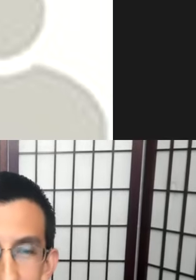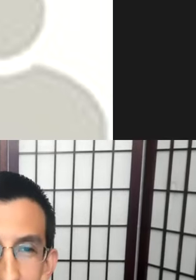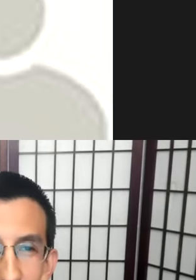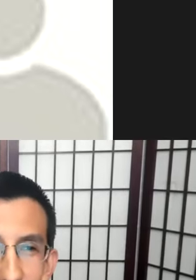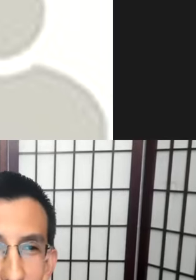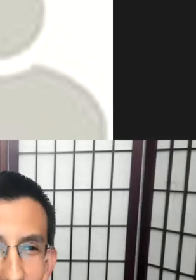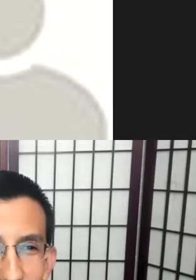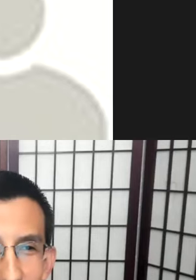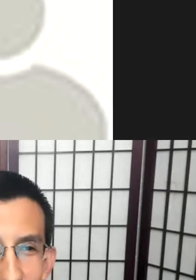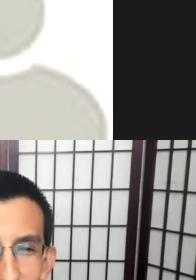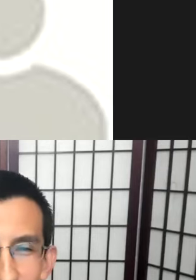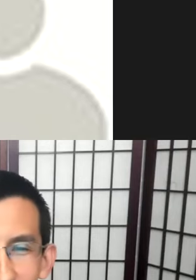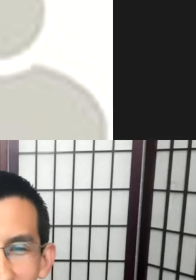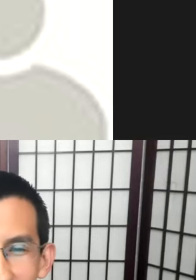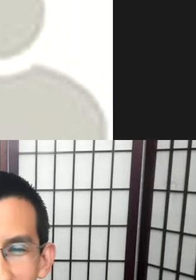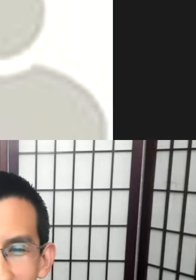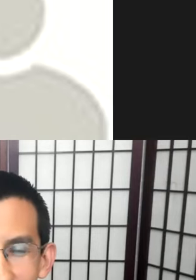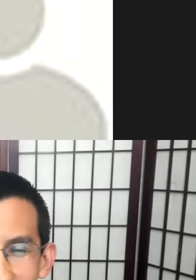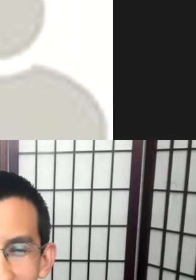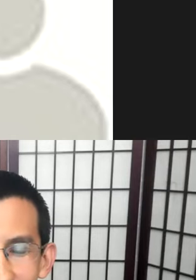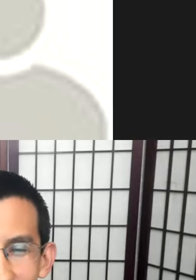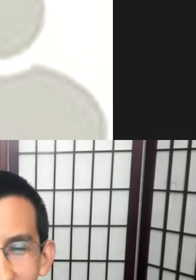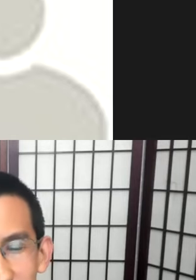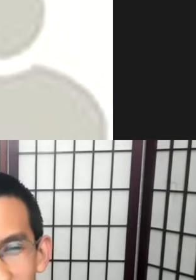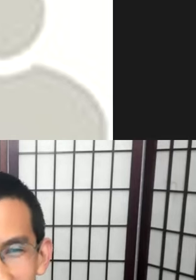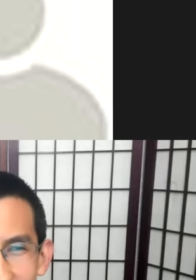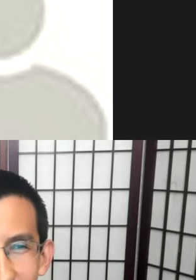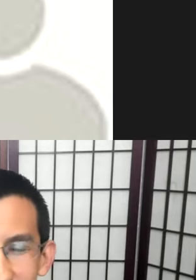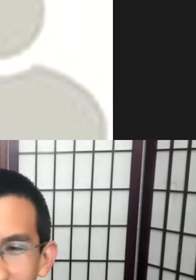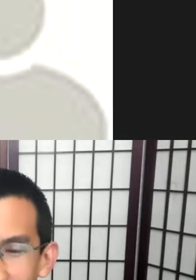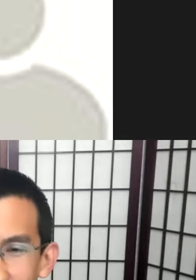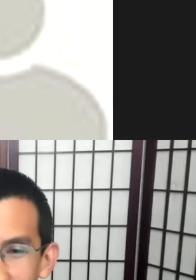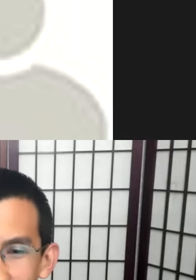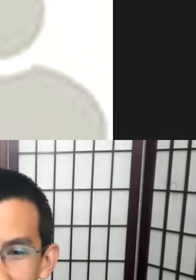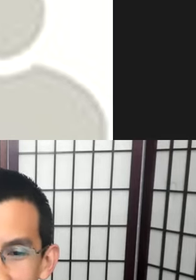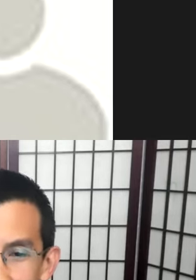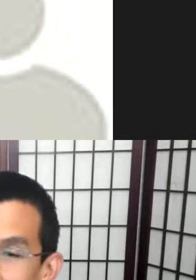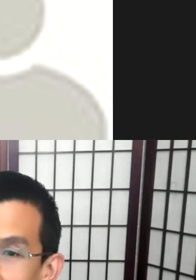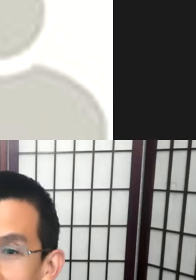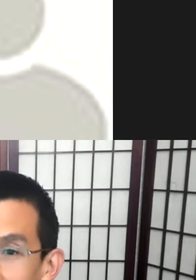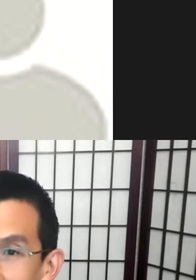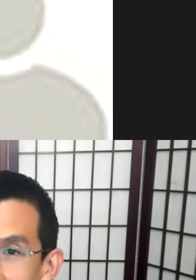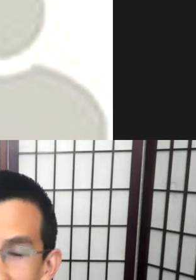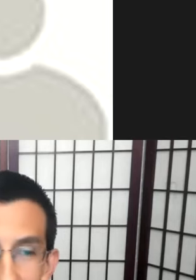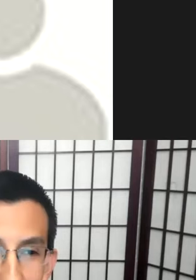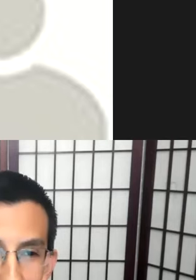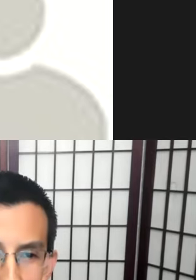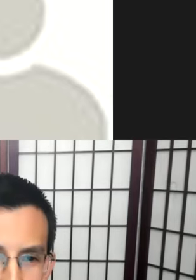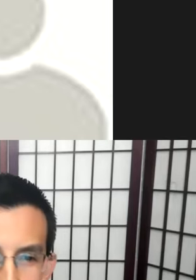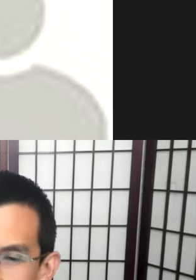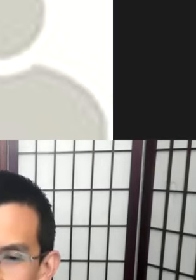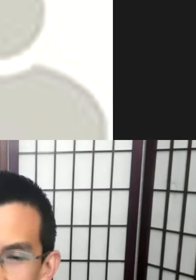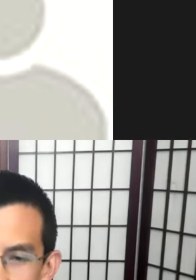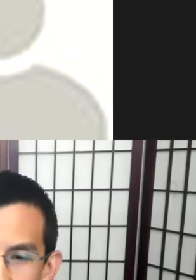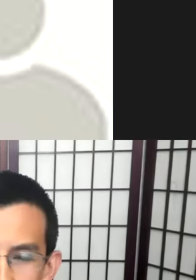It's a very complex topic. I think it could be the entire focus of the conference. It's a greatly needed issues.